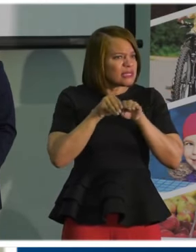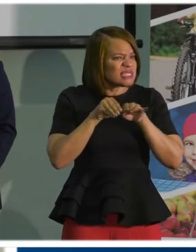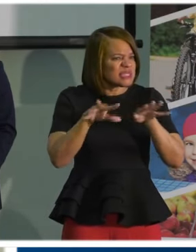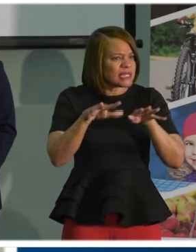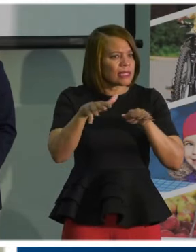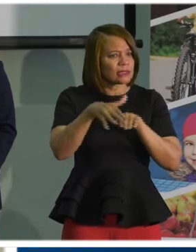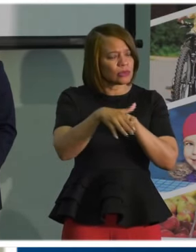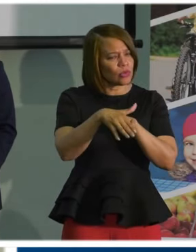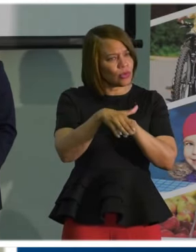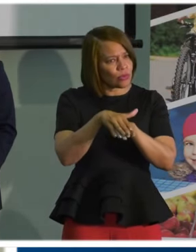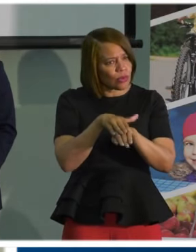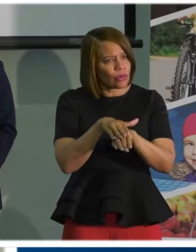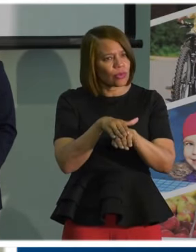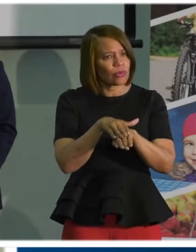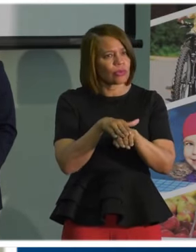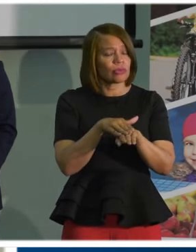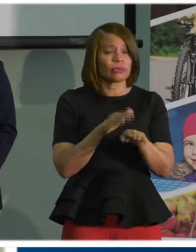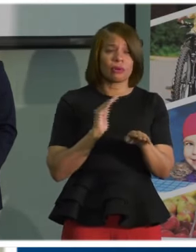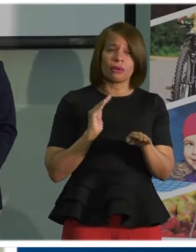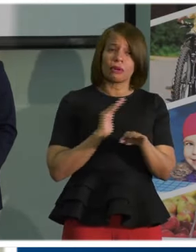health and safety first.